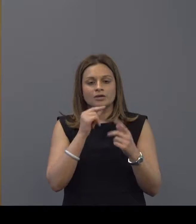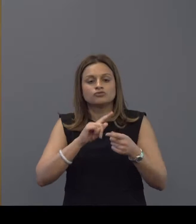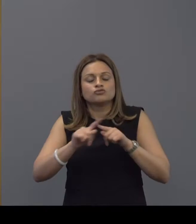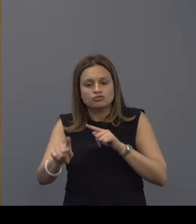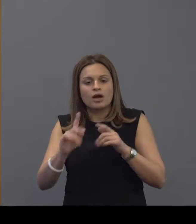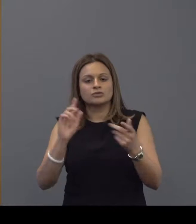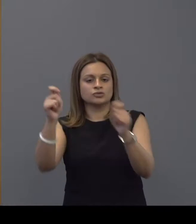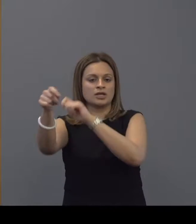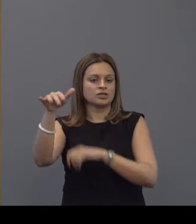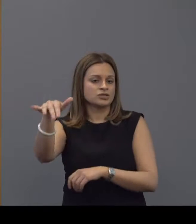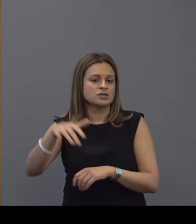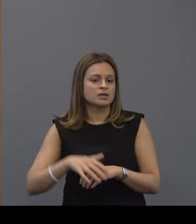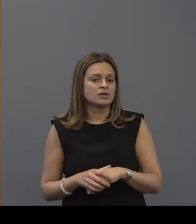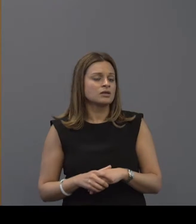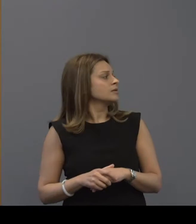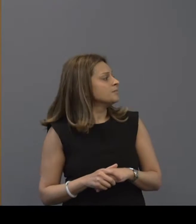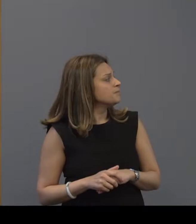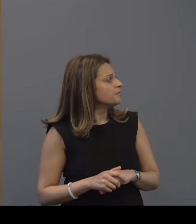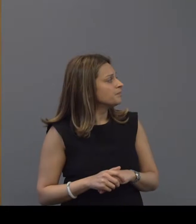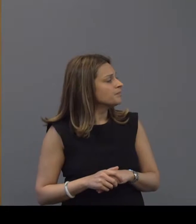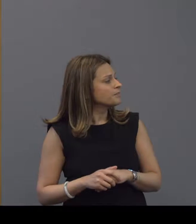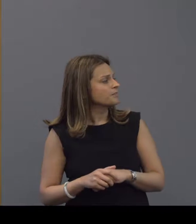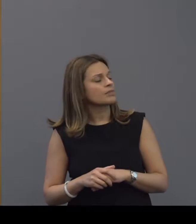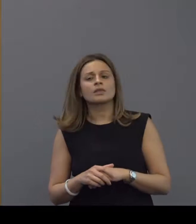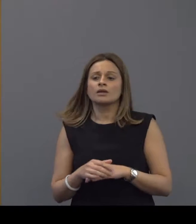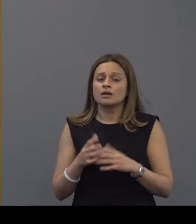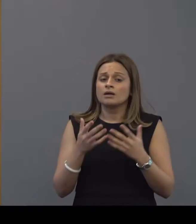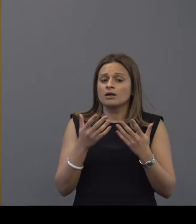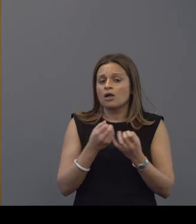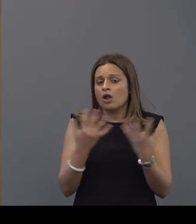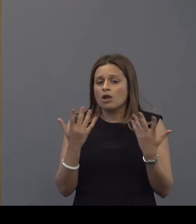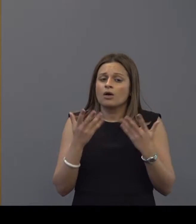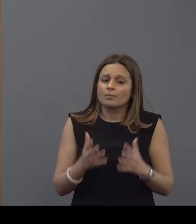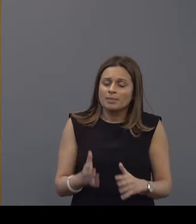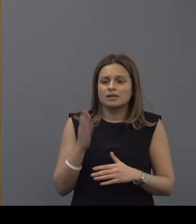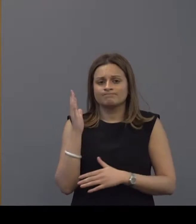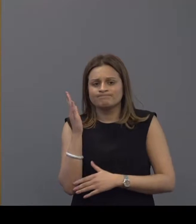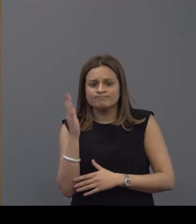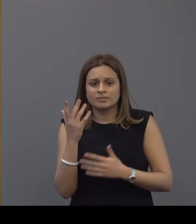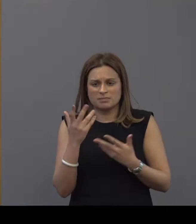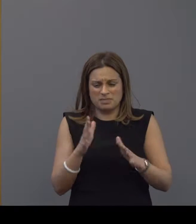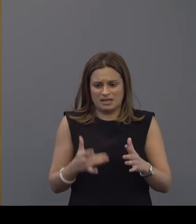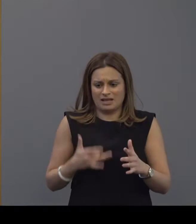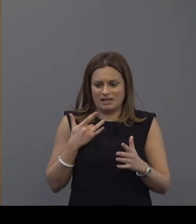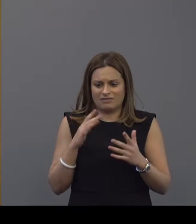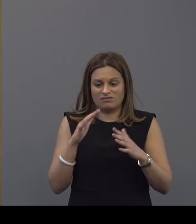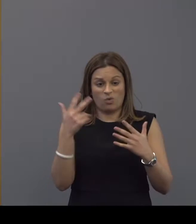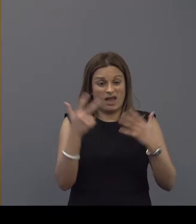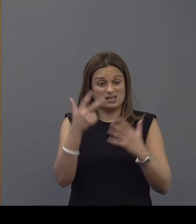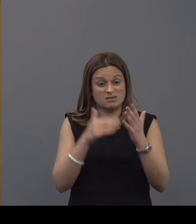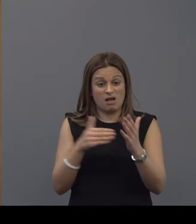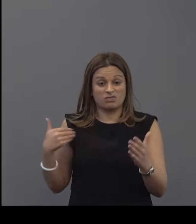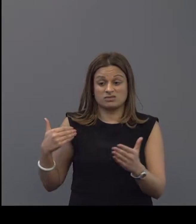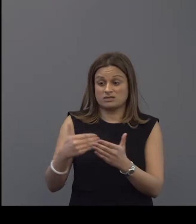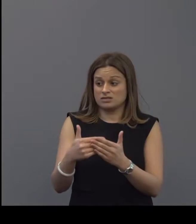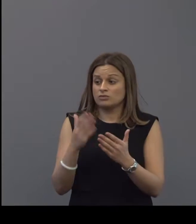and we know and much of this has been articulated and and certainly we've been living this over the last 18 months as